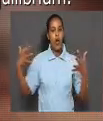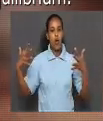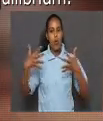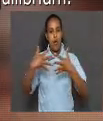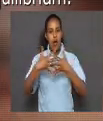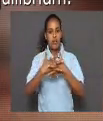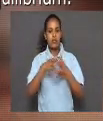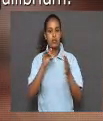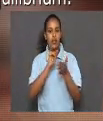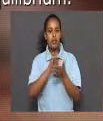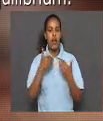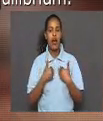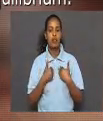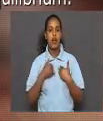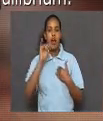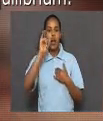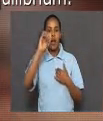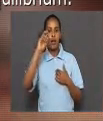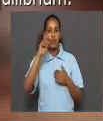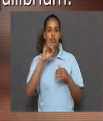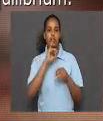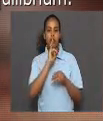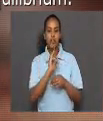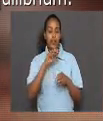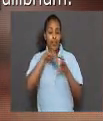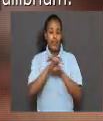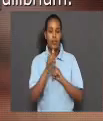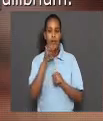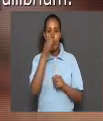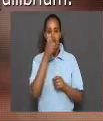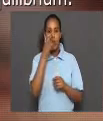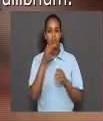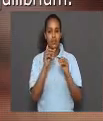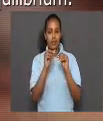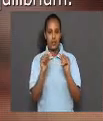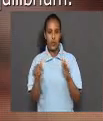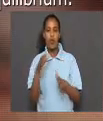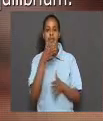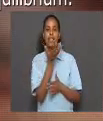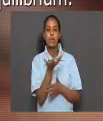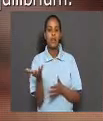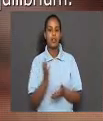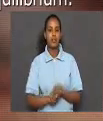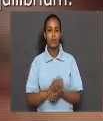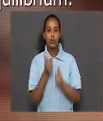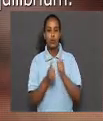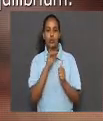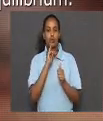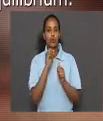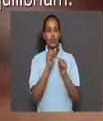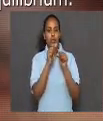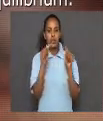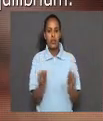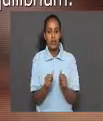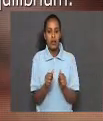compound that has an ion in common with the dissolved substance, which